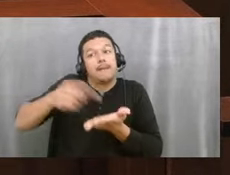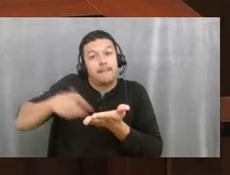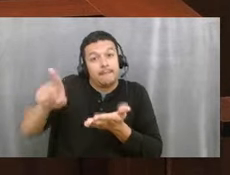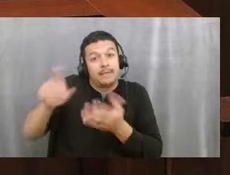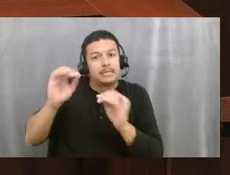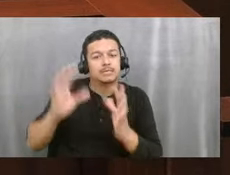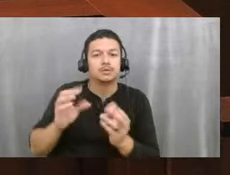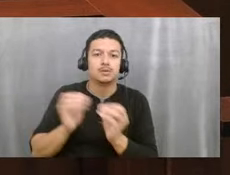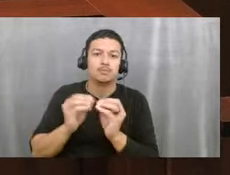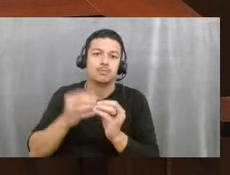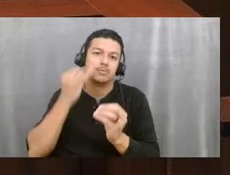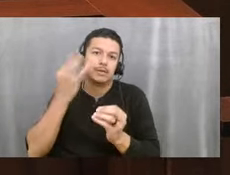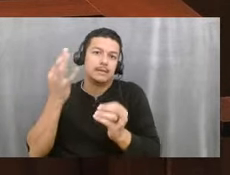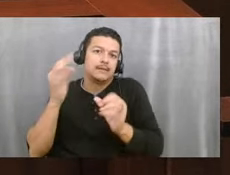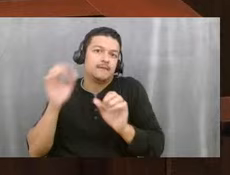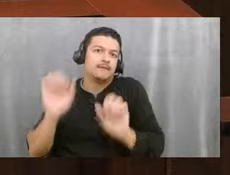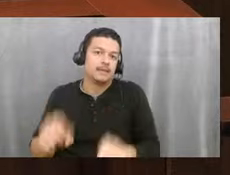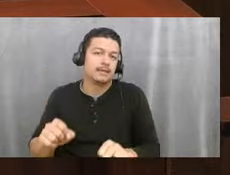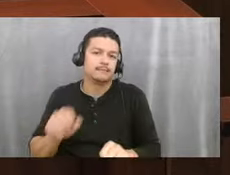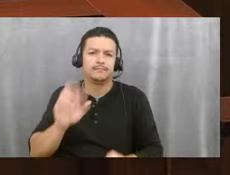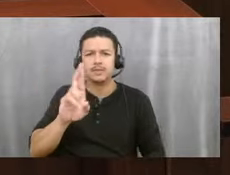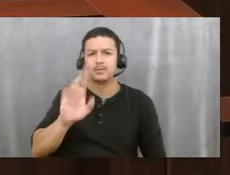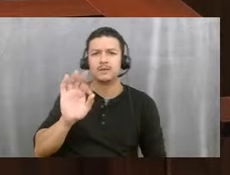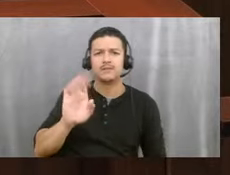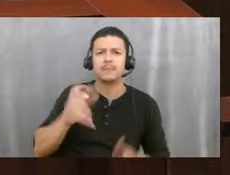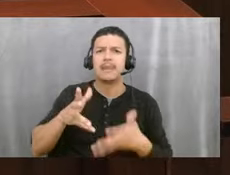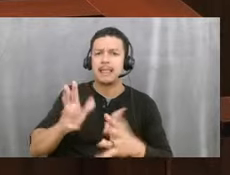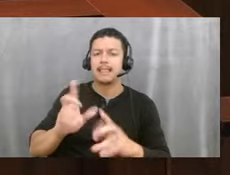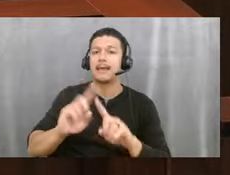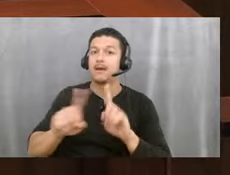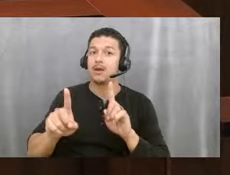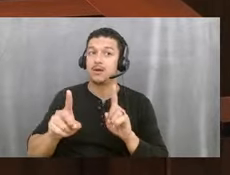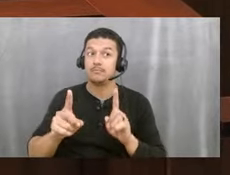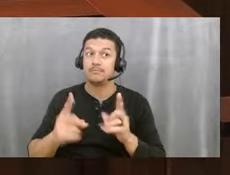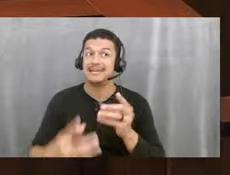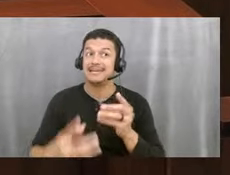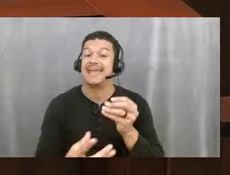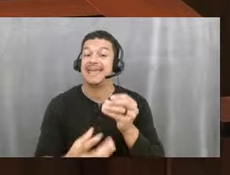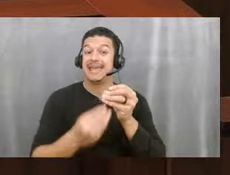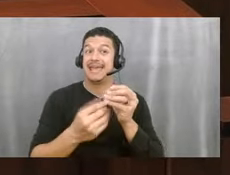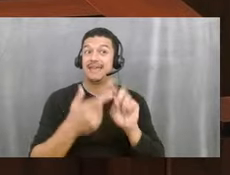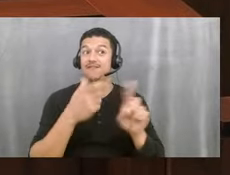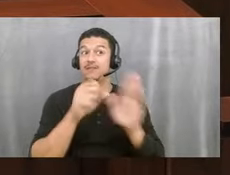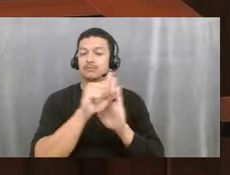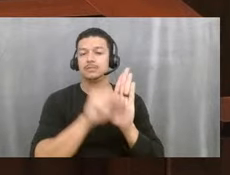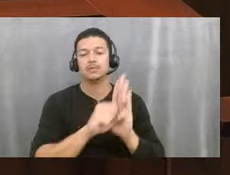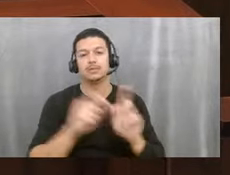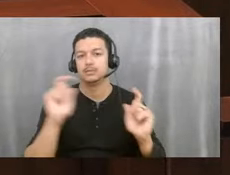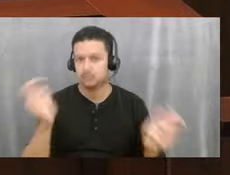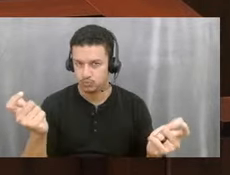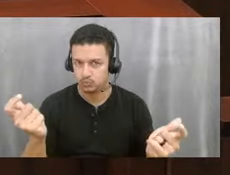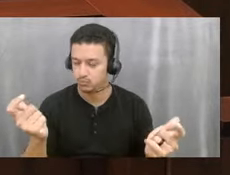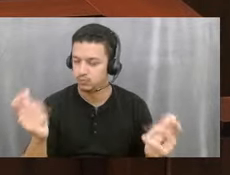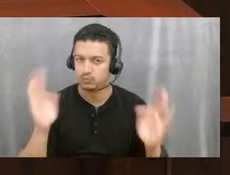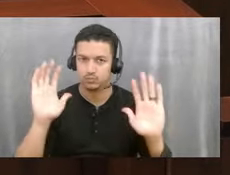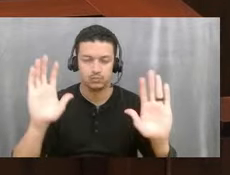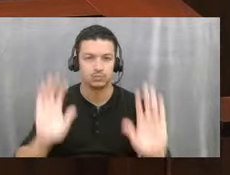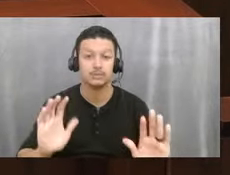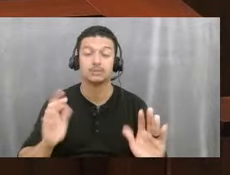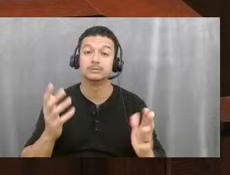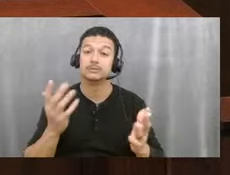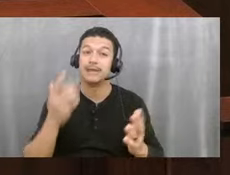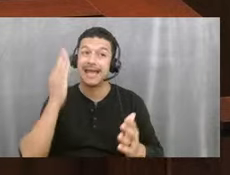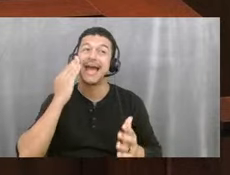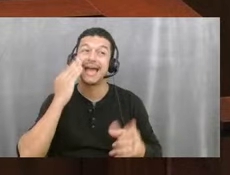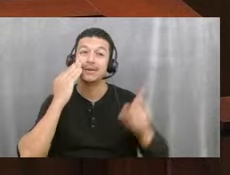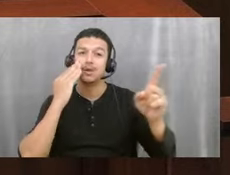does that. But to have additional funds from the state is huge. know that's something that the legislature is thinking about and considering even after